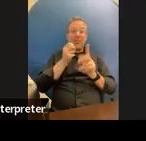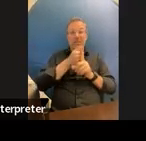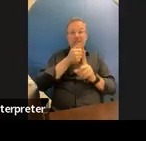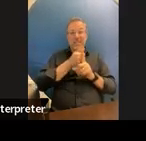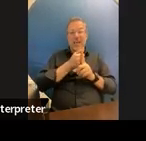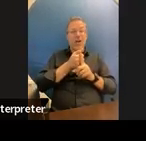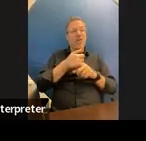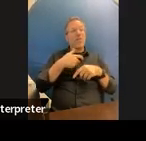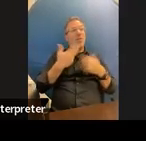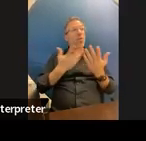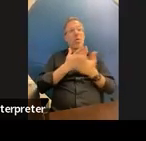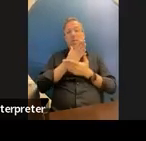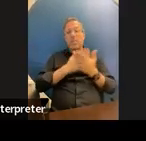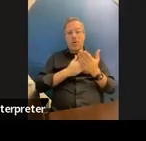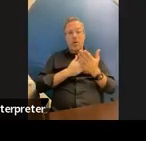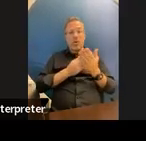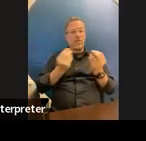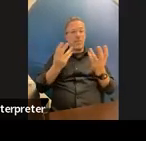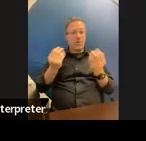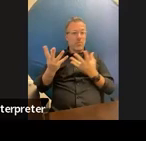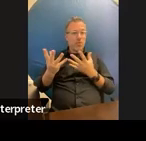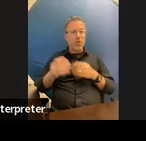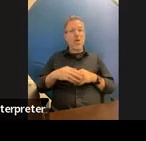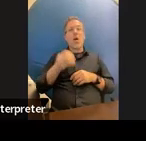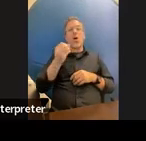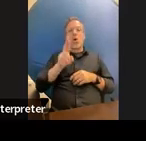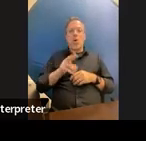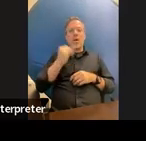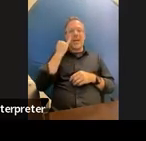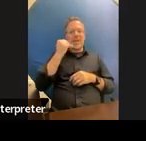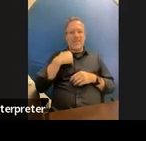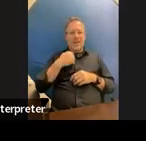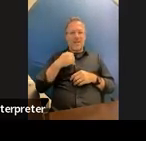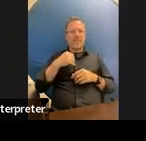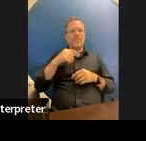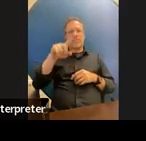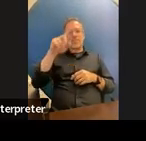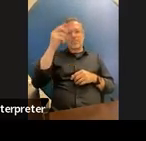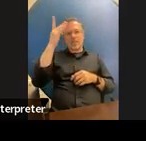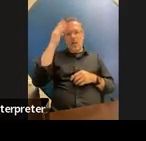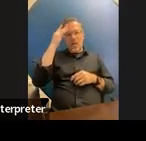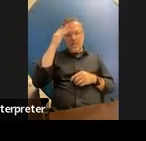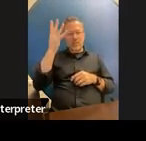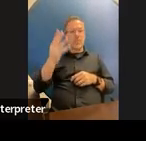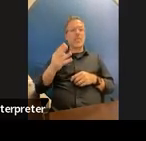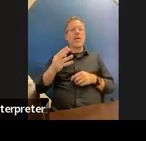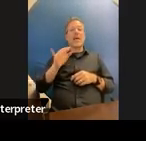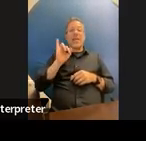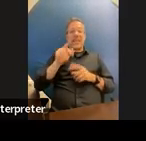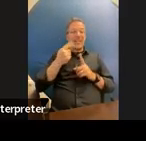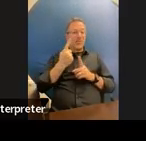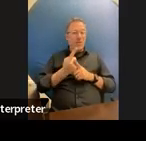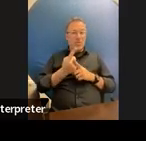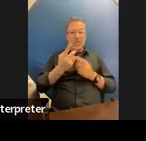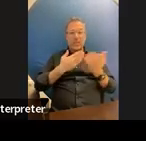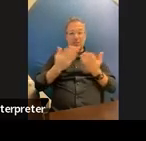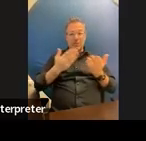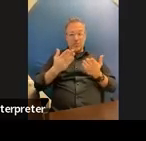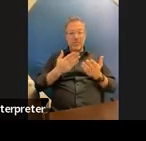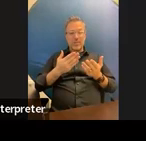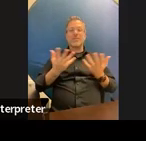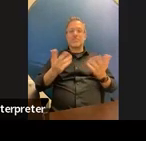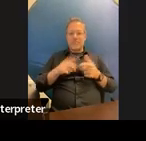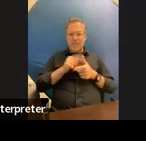of multiple or if the child is identified with autism and speech and language is their only service then speech language